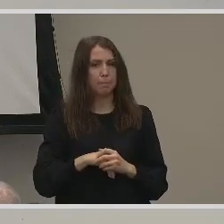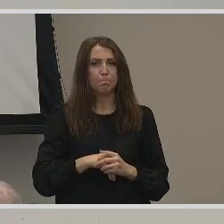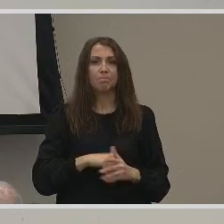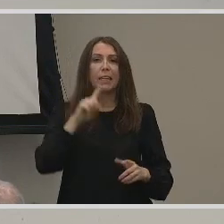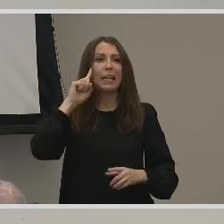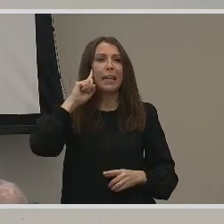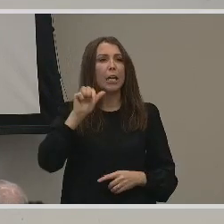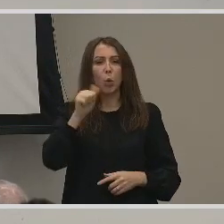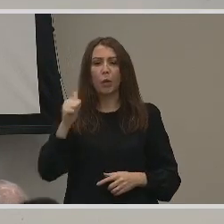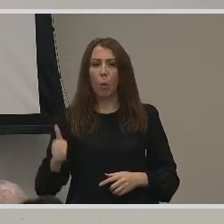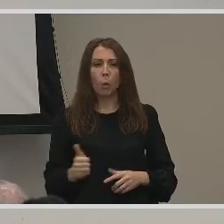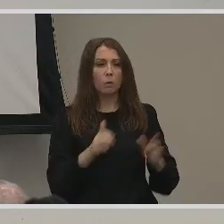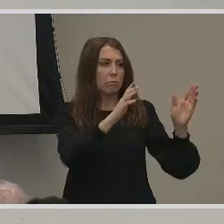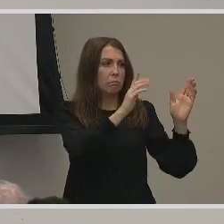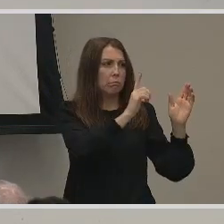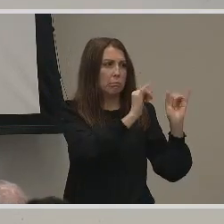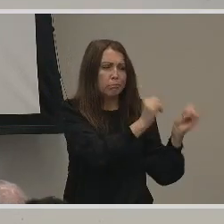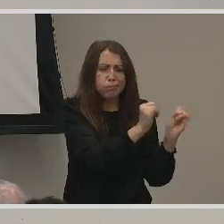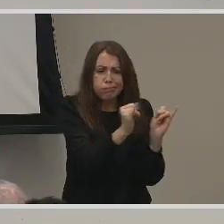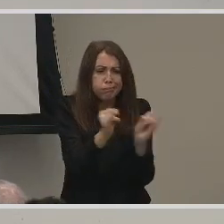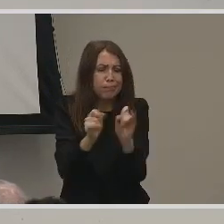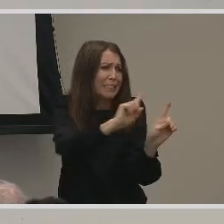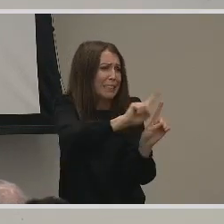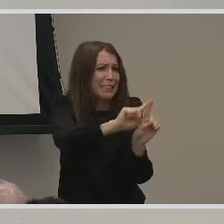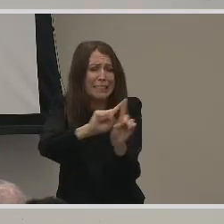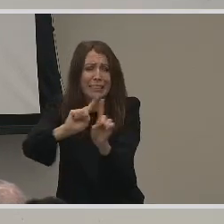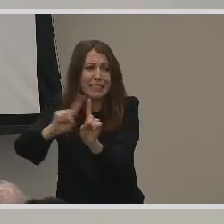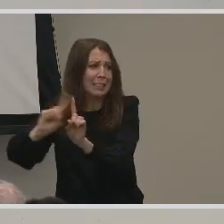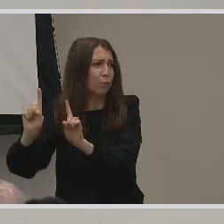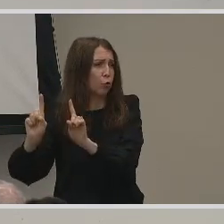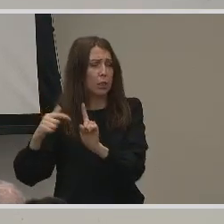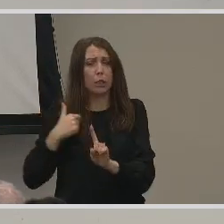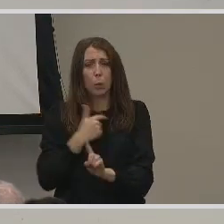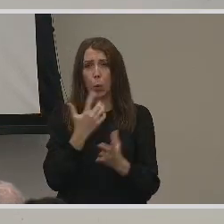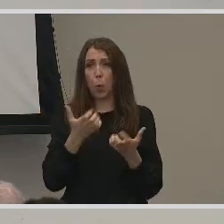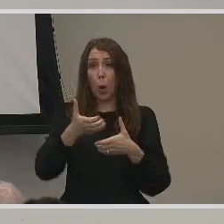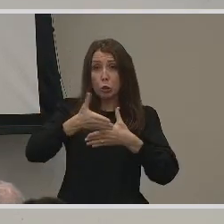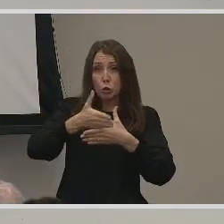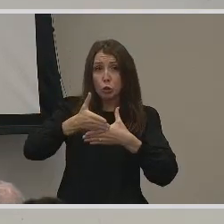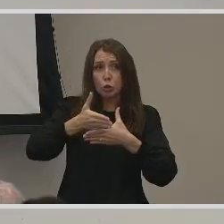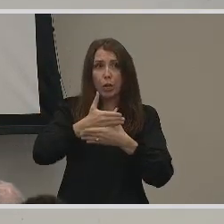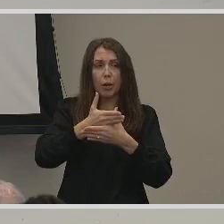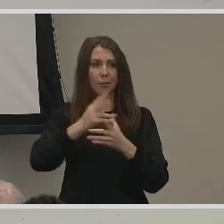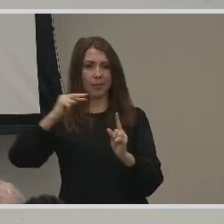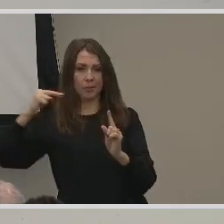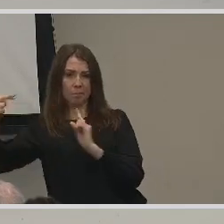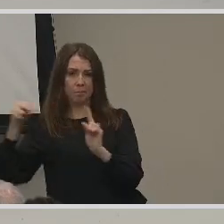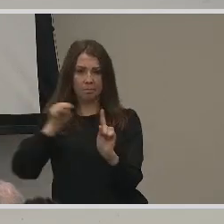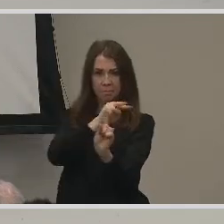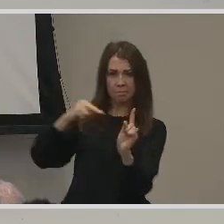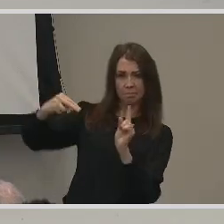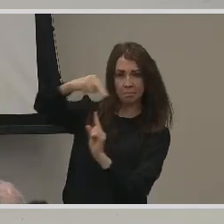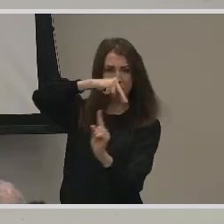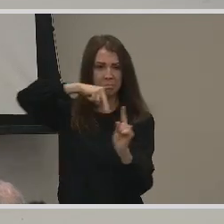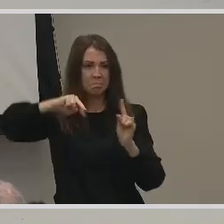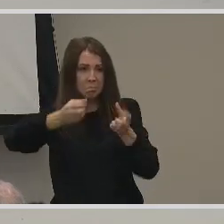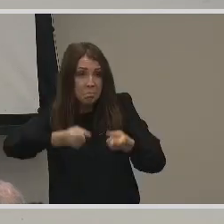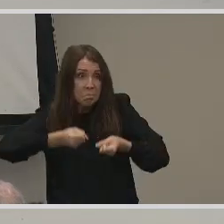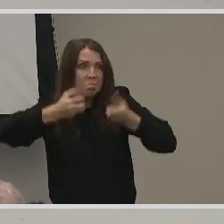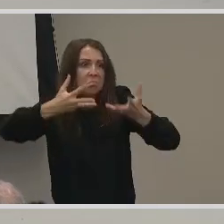Everyone has a different experience within the deaf and hard of hearing community. So we really want to be able to share multiple viewpoints and multiple experiences.